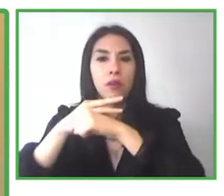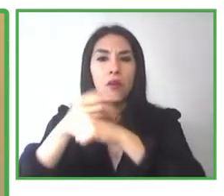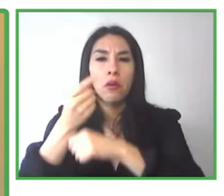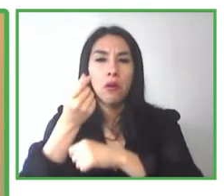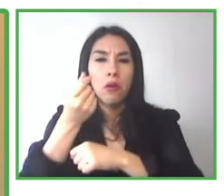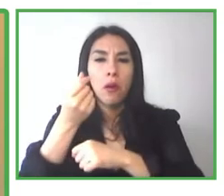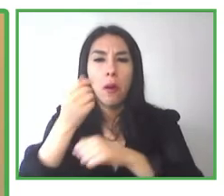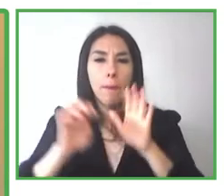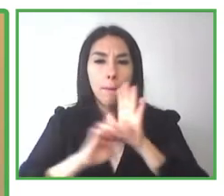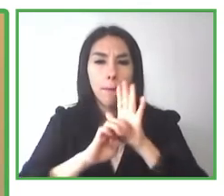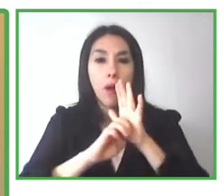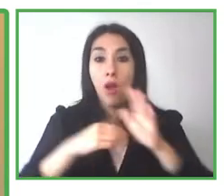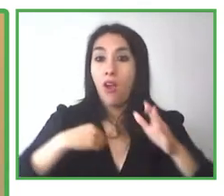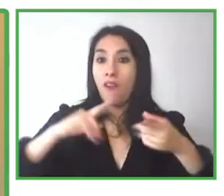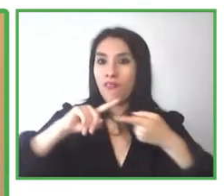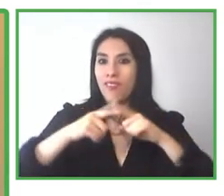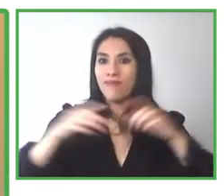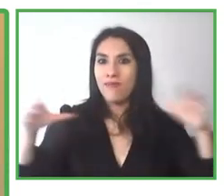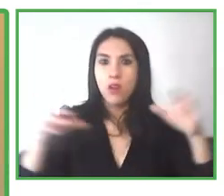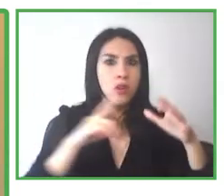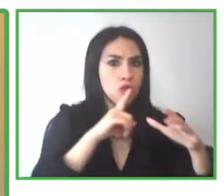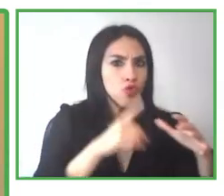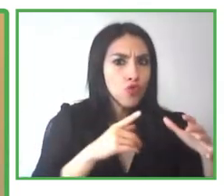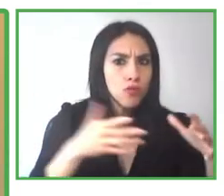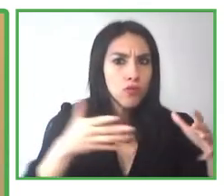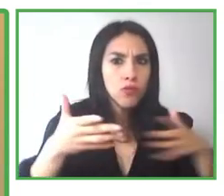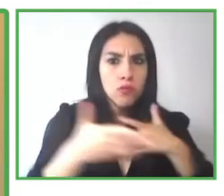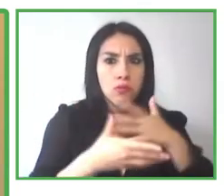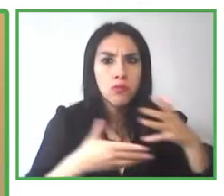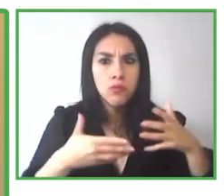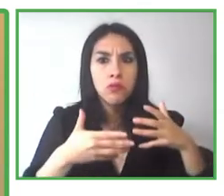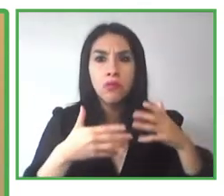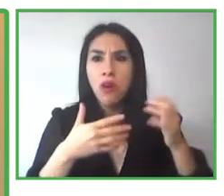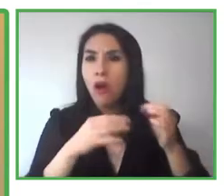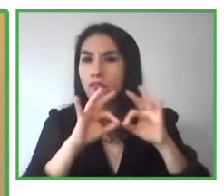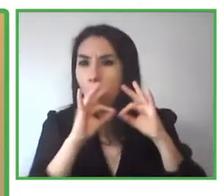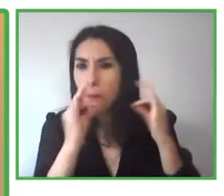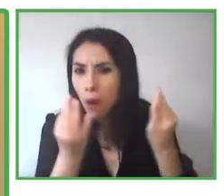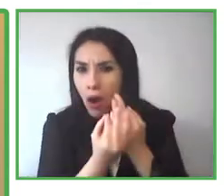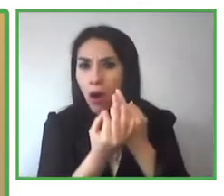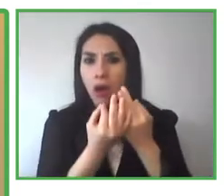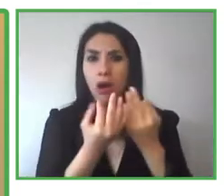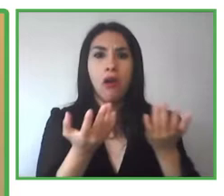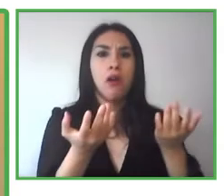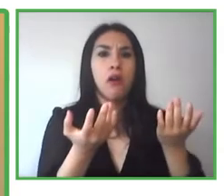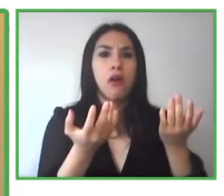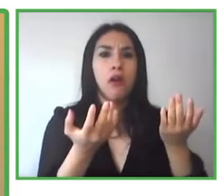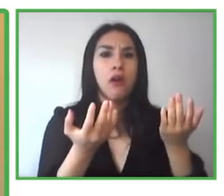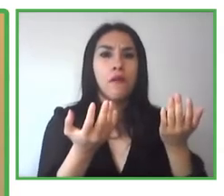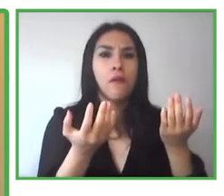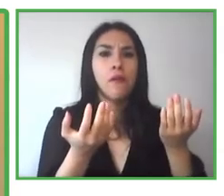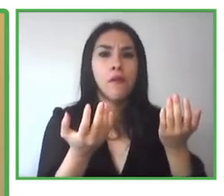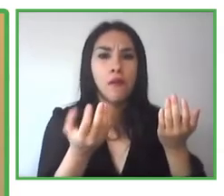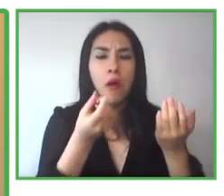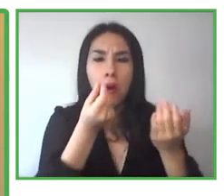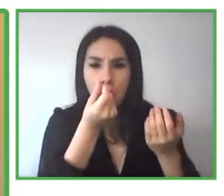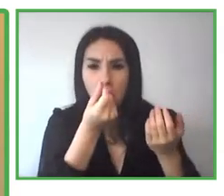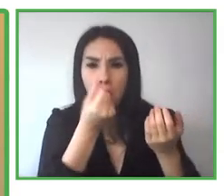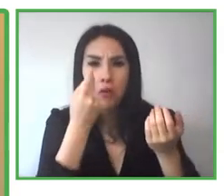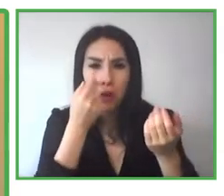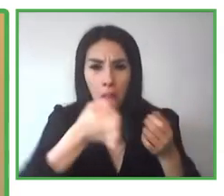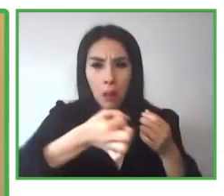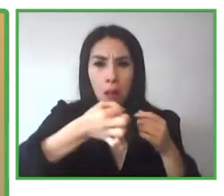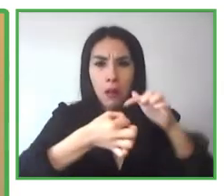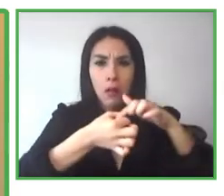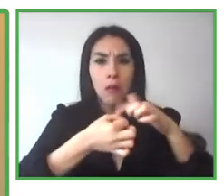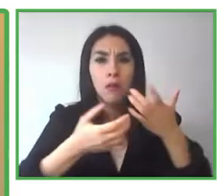And for someone who is hard of hearing, we have built on translation now and visualizations to show audio sound